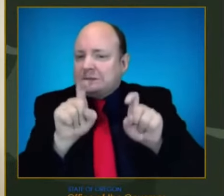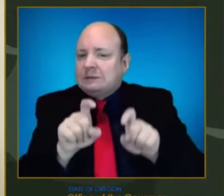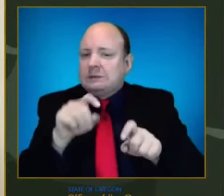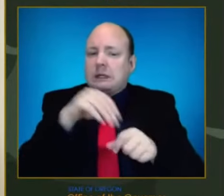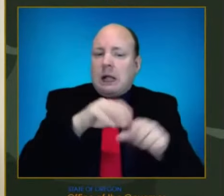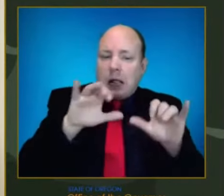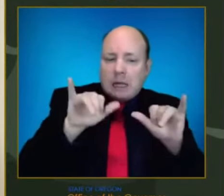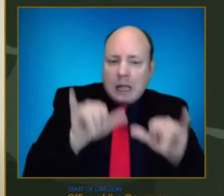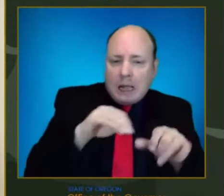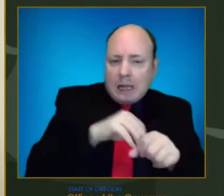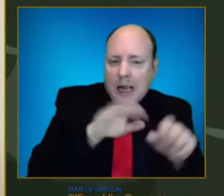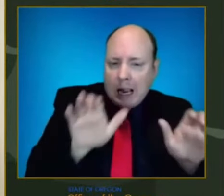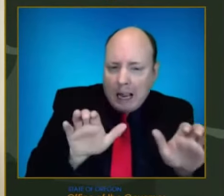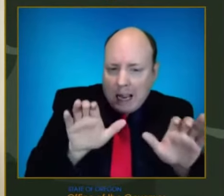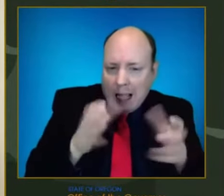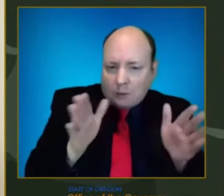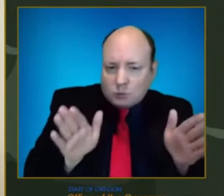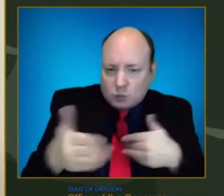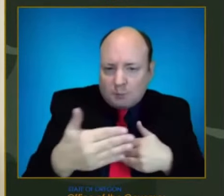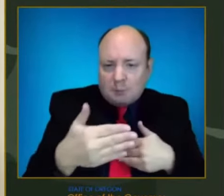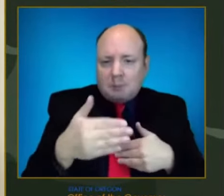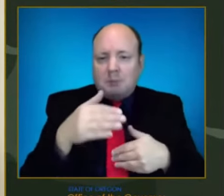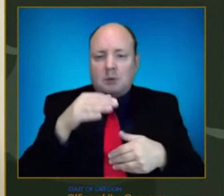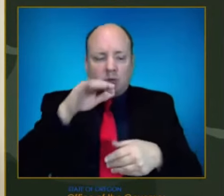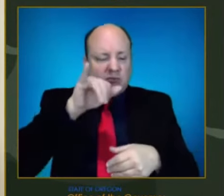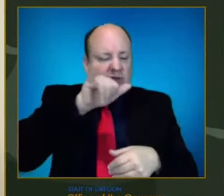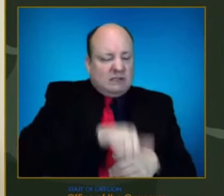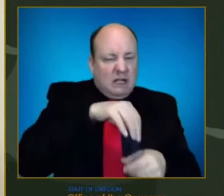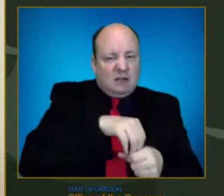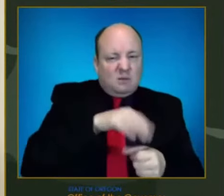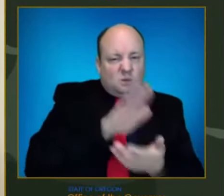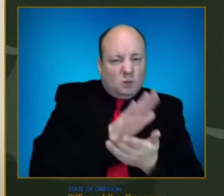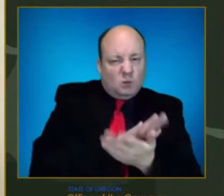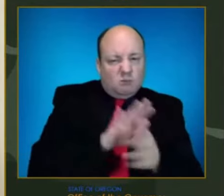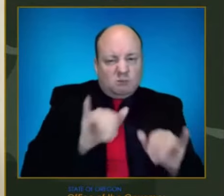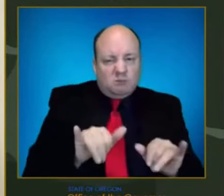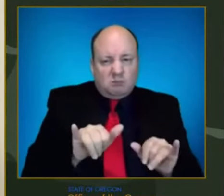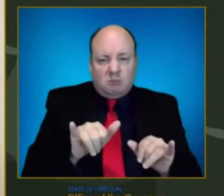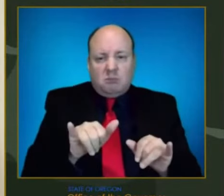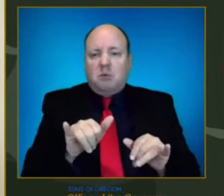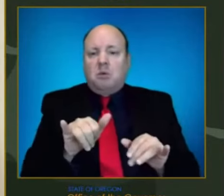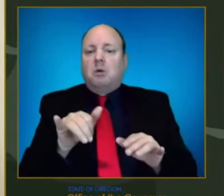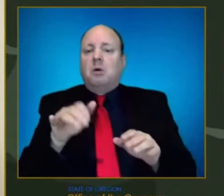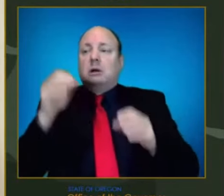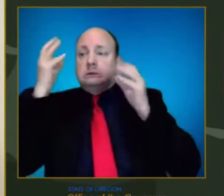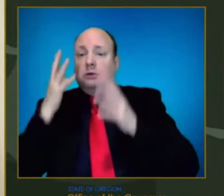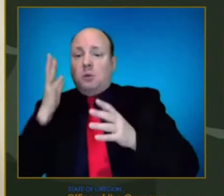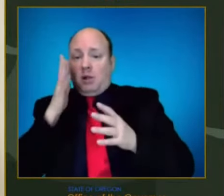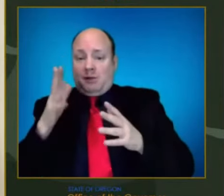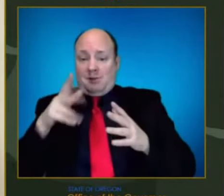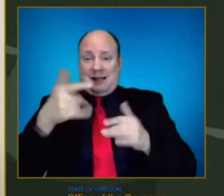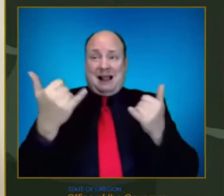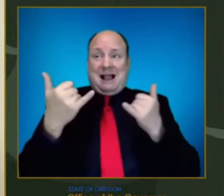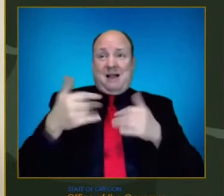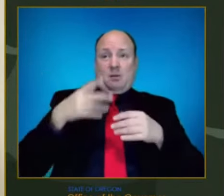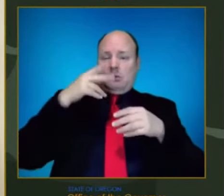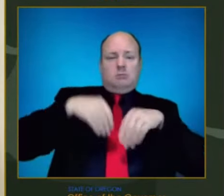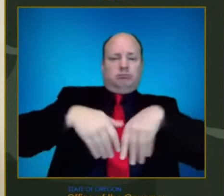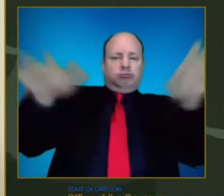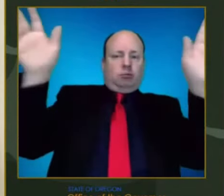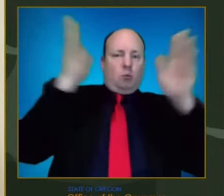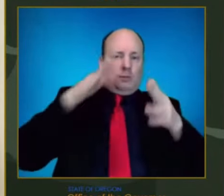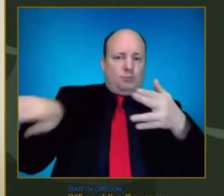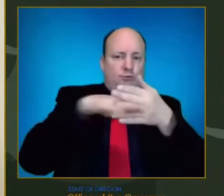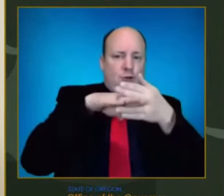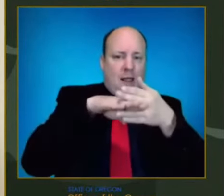Obviously, schools for right now are on a two week break. So we hope students and educators enjoy the break, but